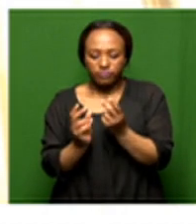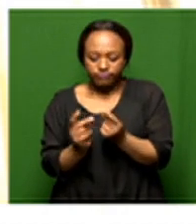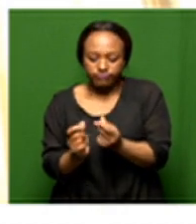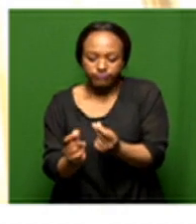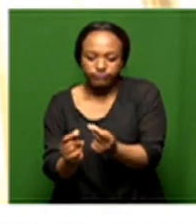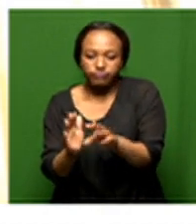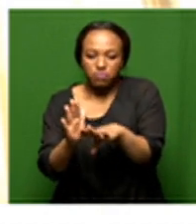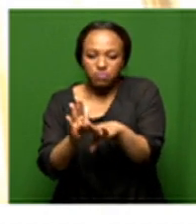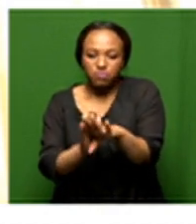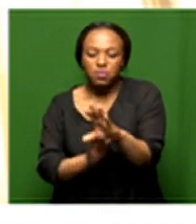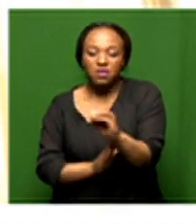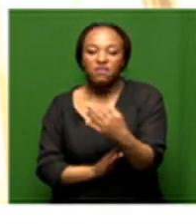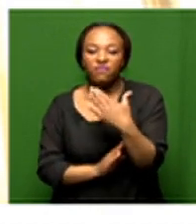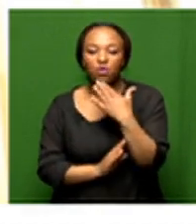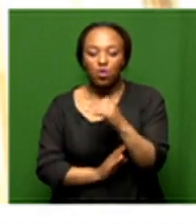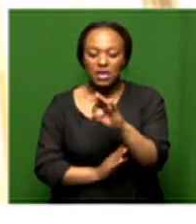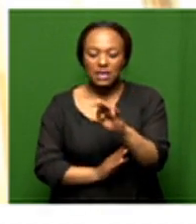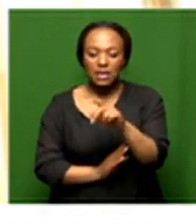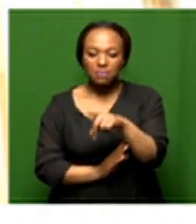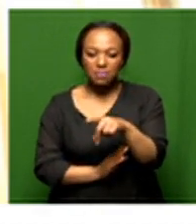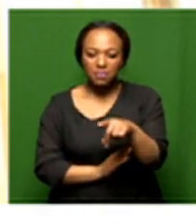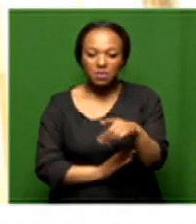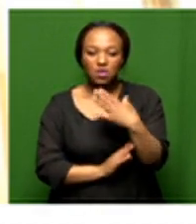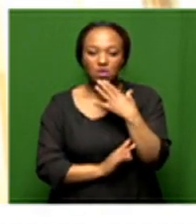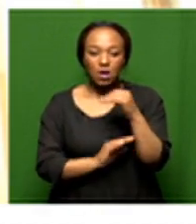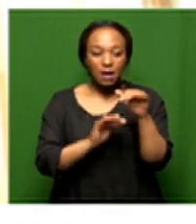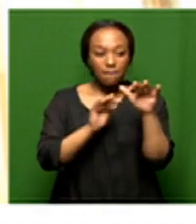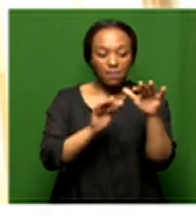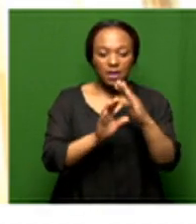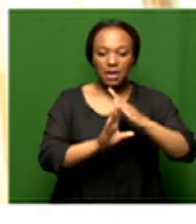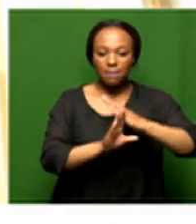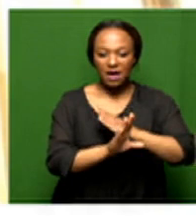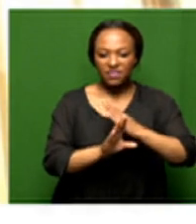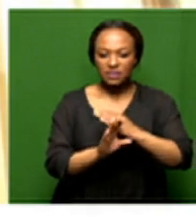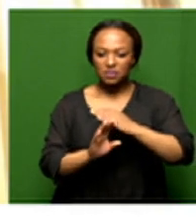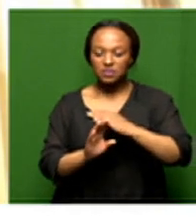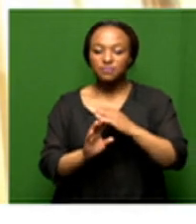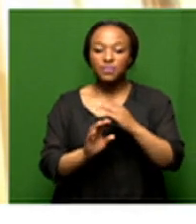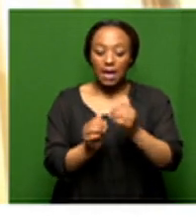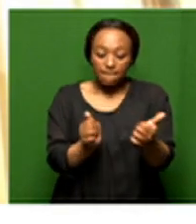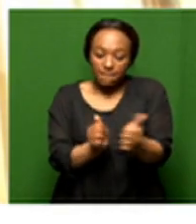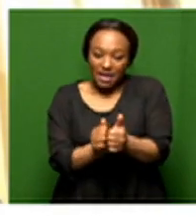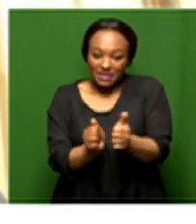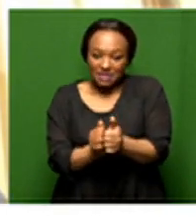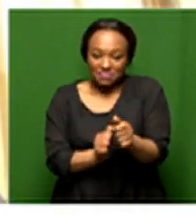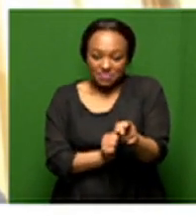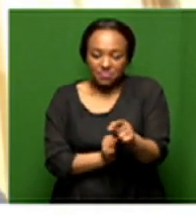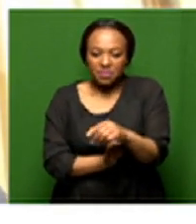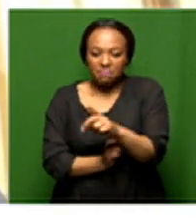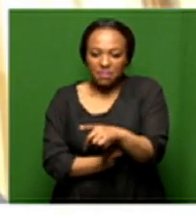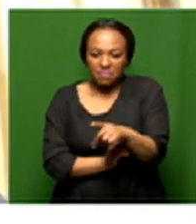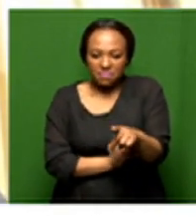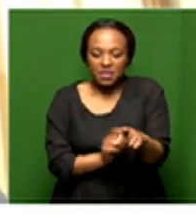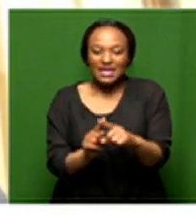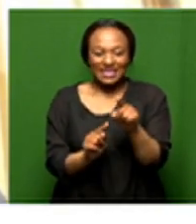of um of triple p i'm talking about public private partnership as a funding mechanism and we know that now it